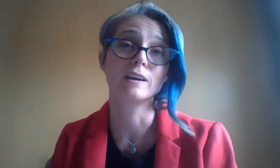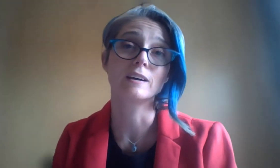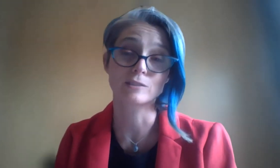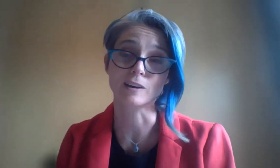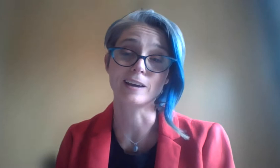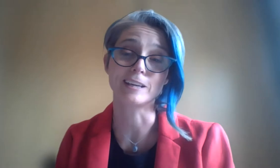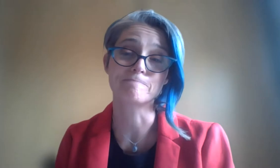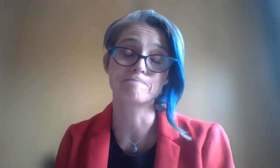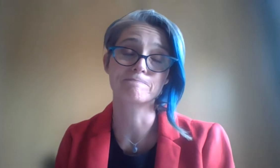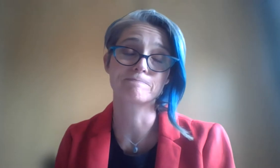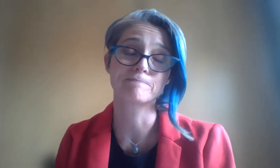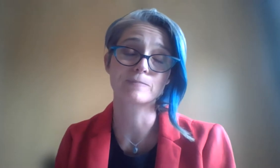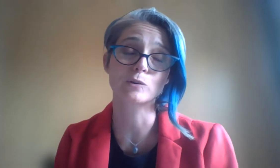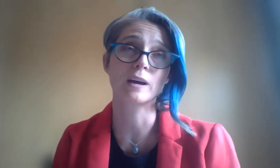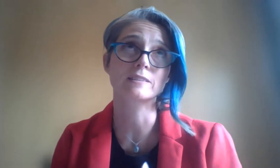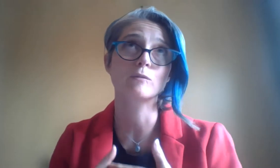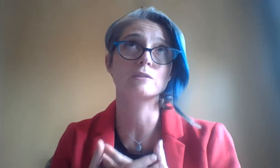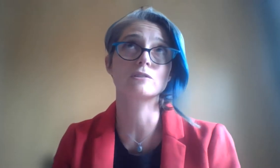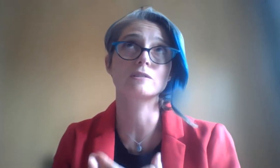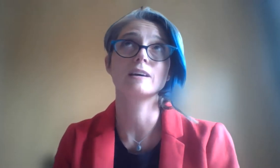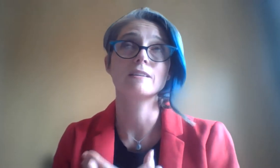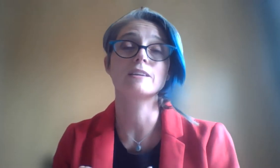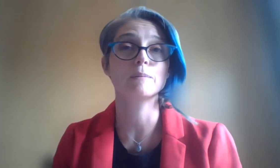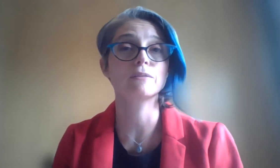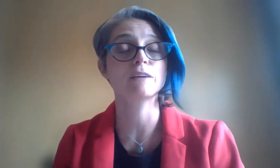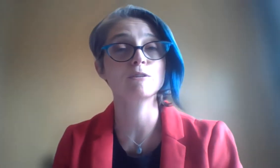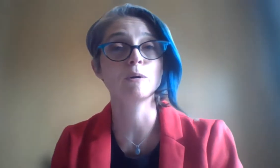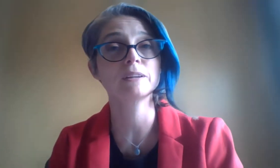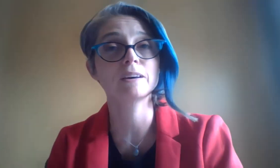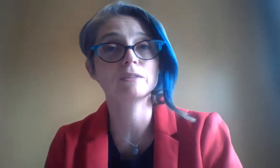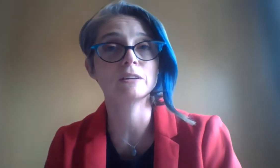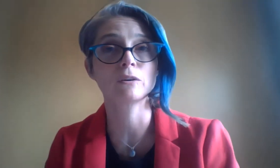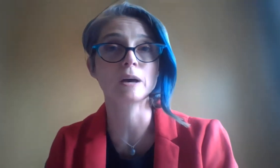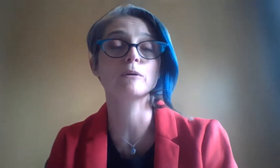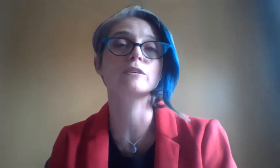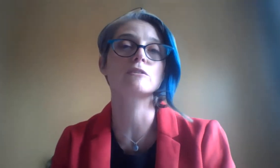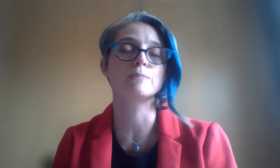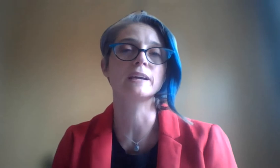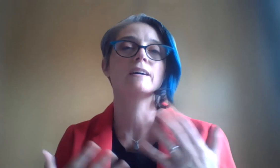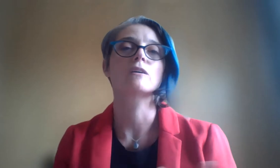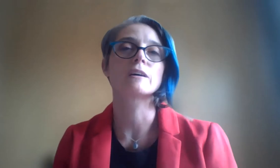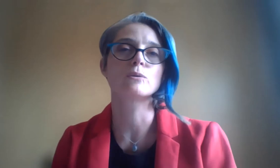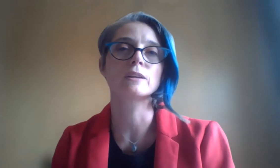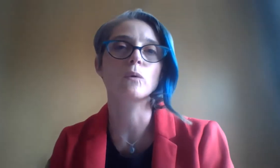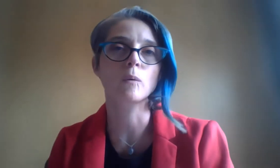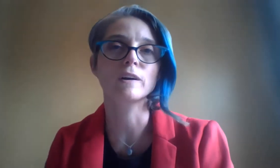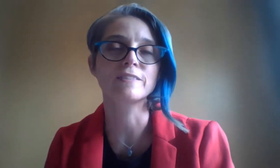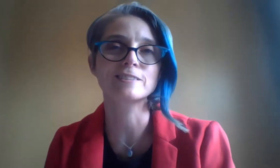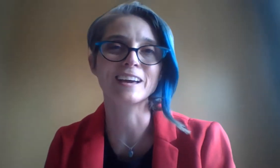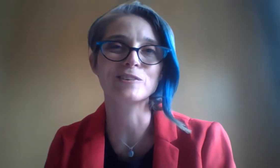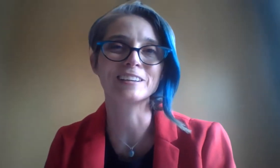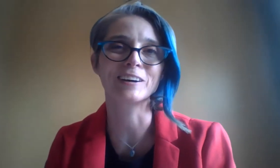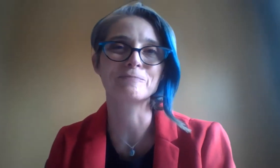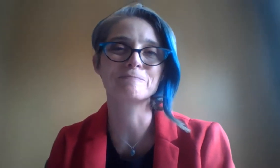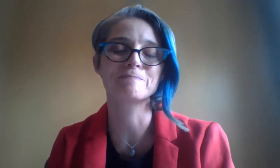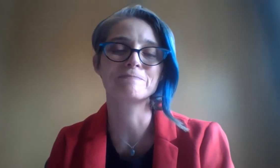society. So I ask everyone to just think about that for a moment that you know that privilege of being and doing our work on